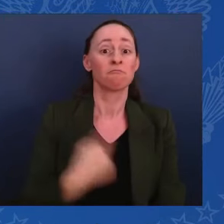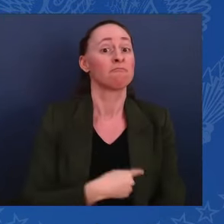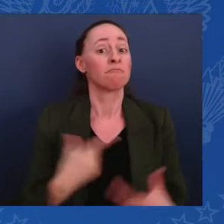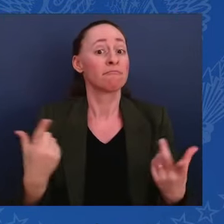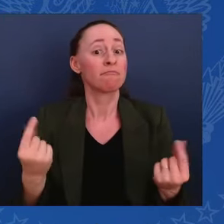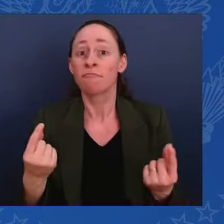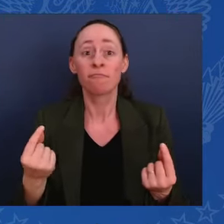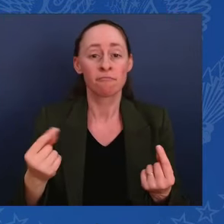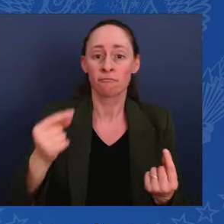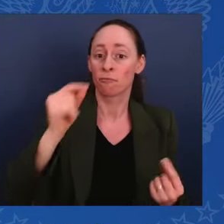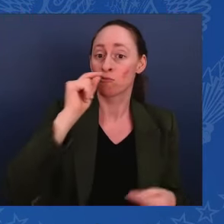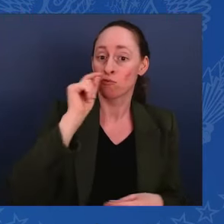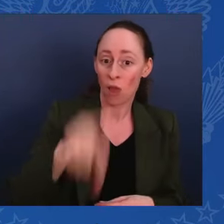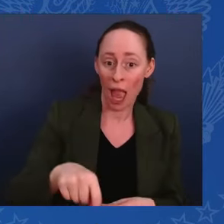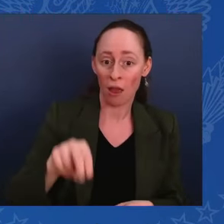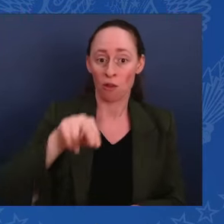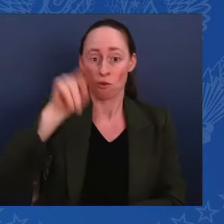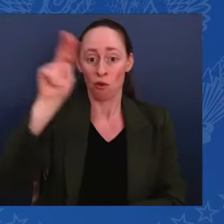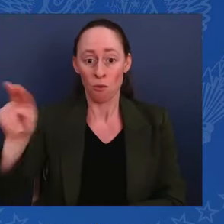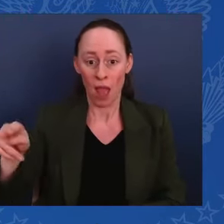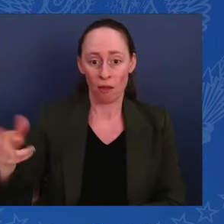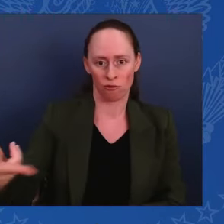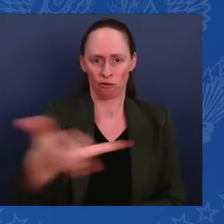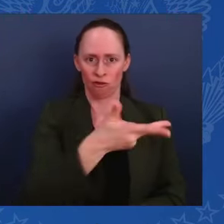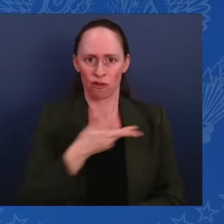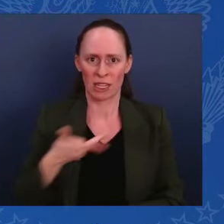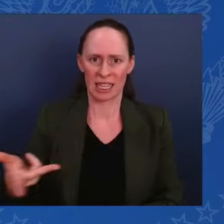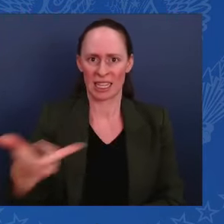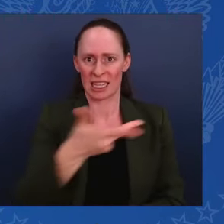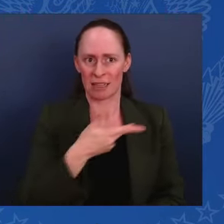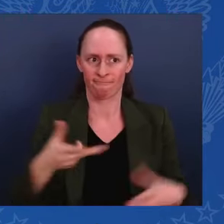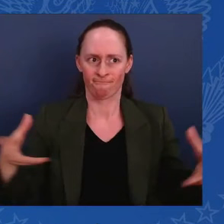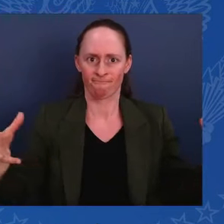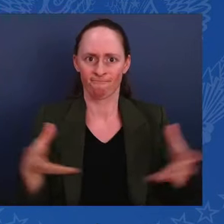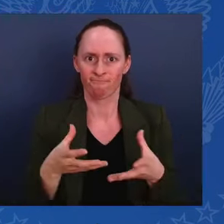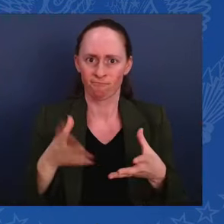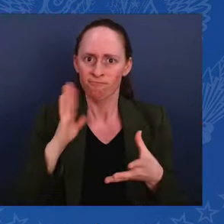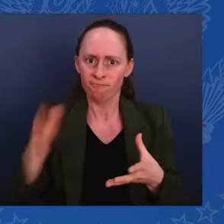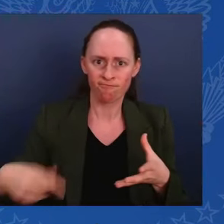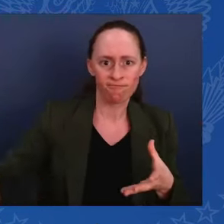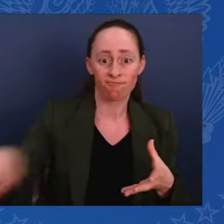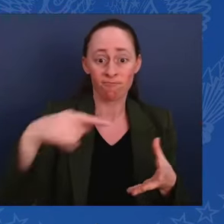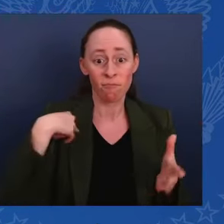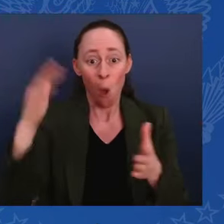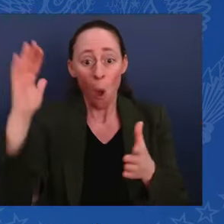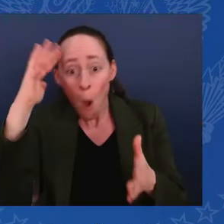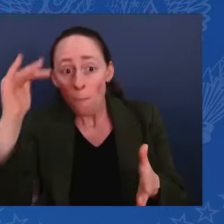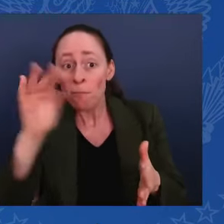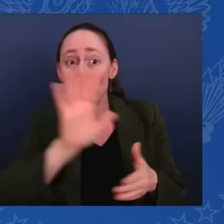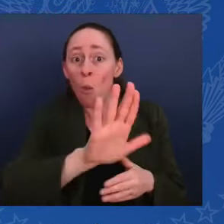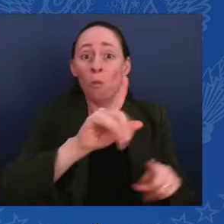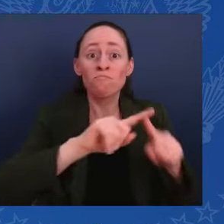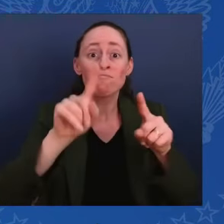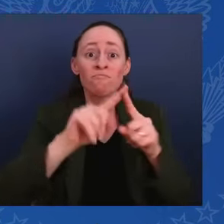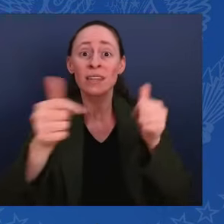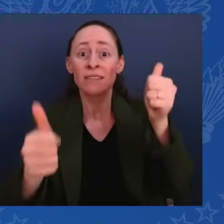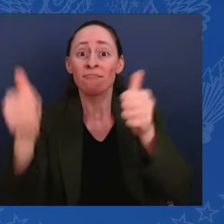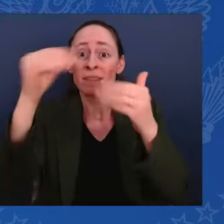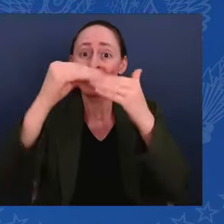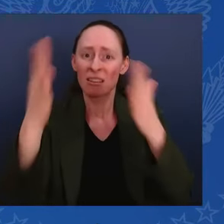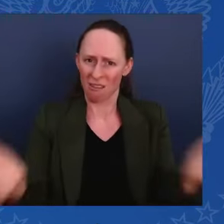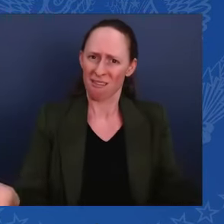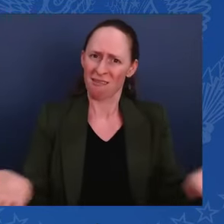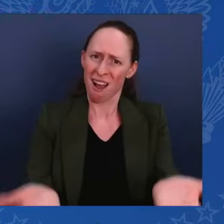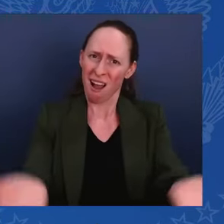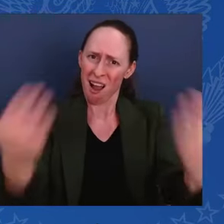I certainly hope that all of you will be sending your foreign ministers to join with us in this important meeting where we can contribute to the return of